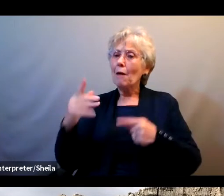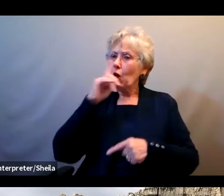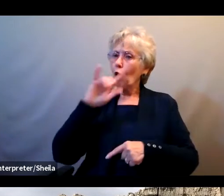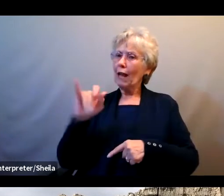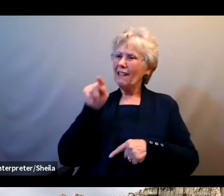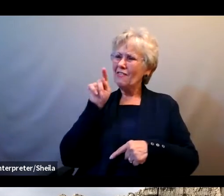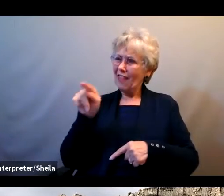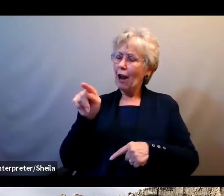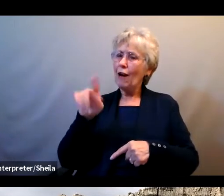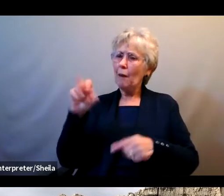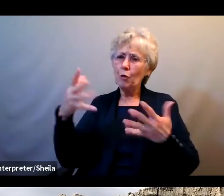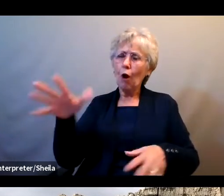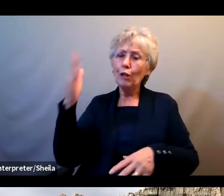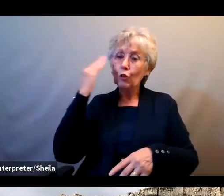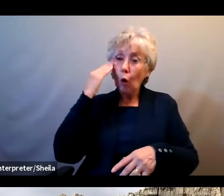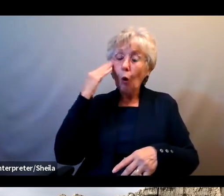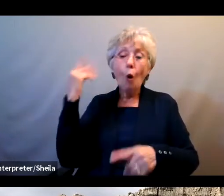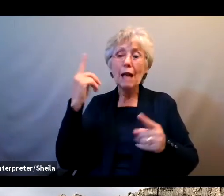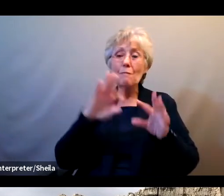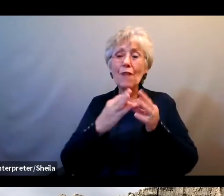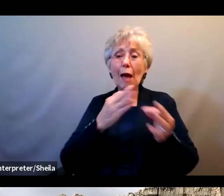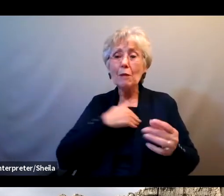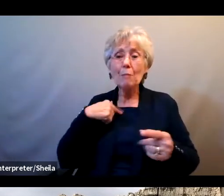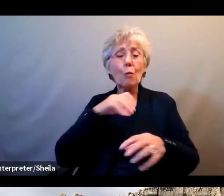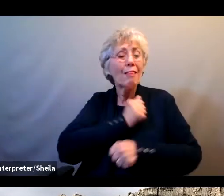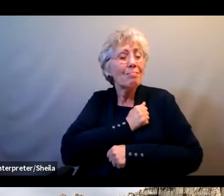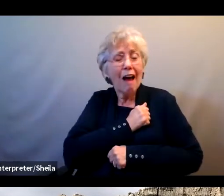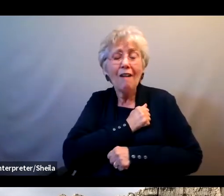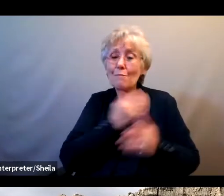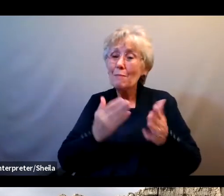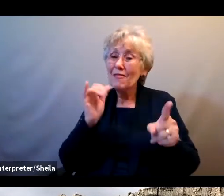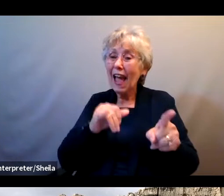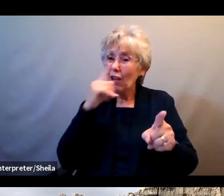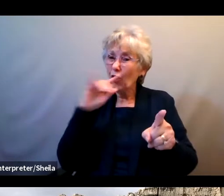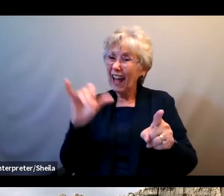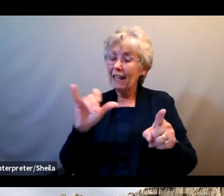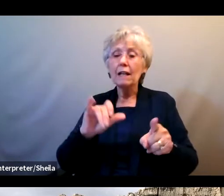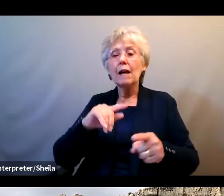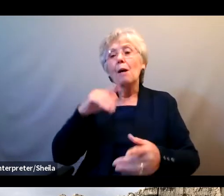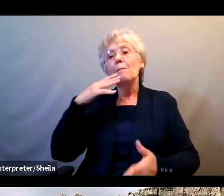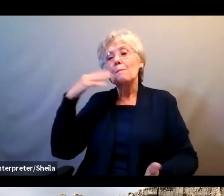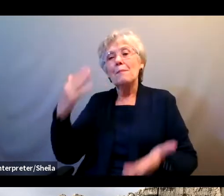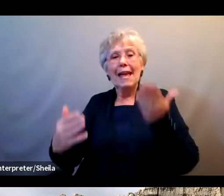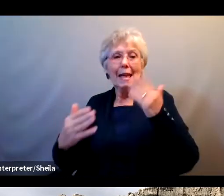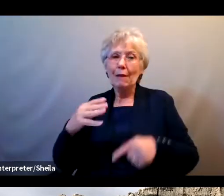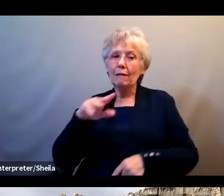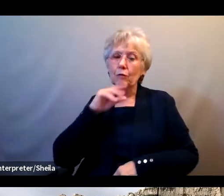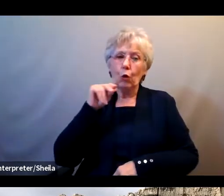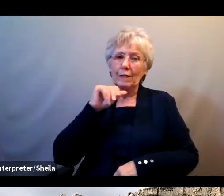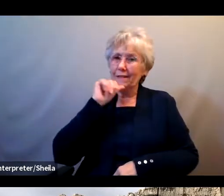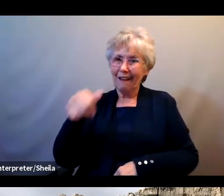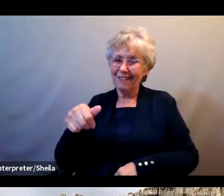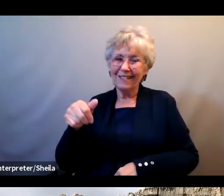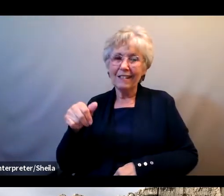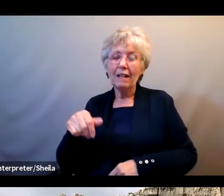But FTC data suggests that pretending to be the government may be their favorite method. And